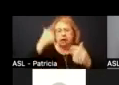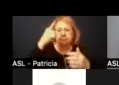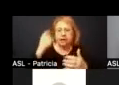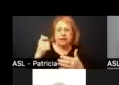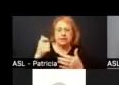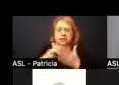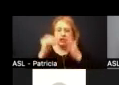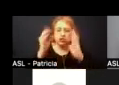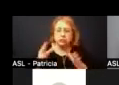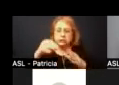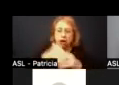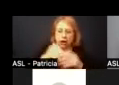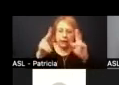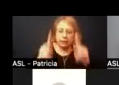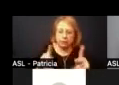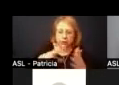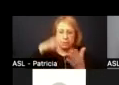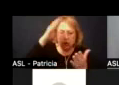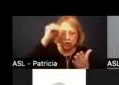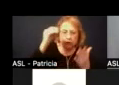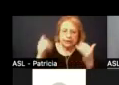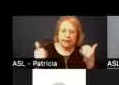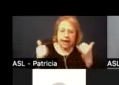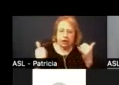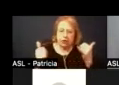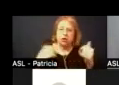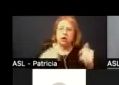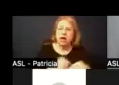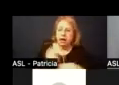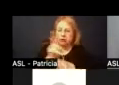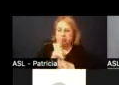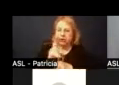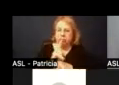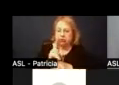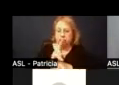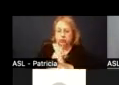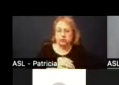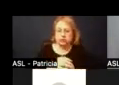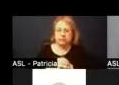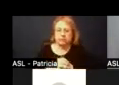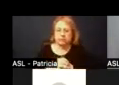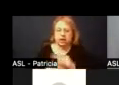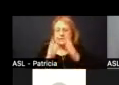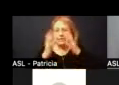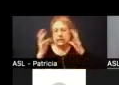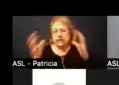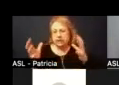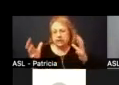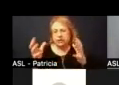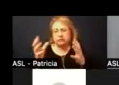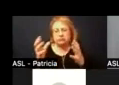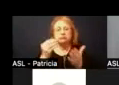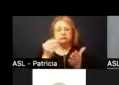-person learning um and uh we did use um you know a significant chunk of these funds